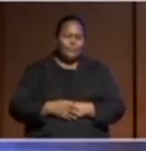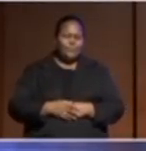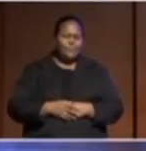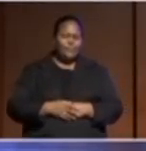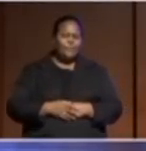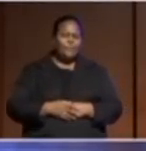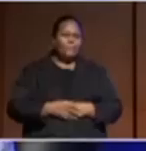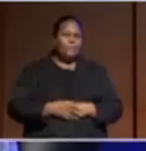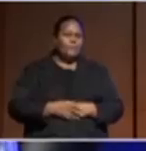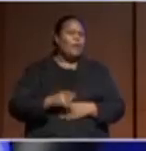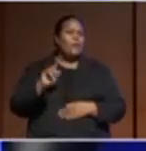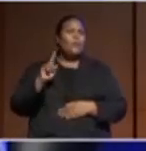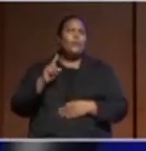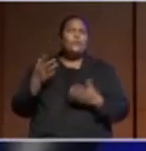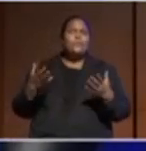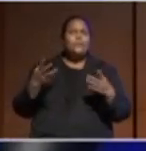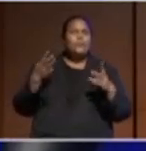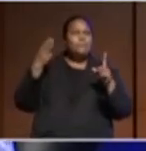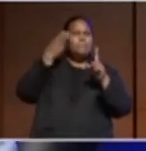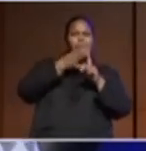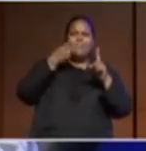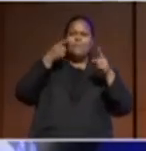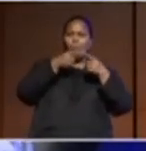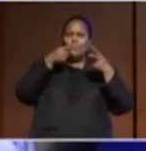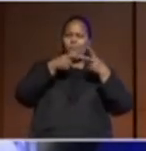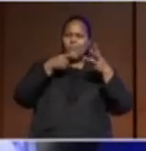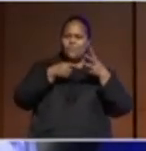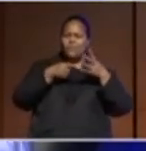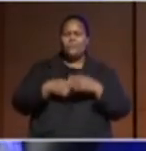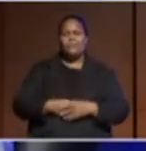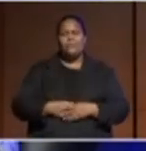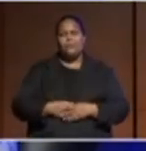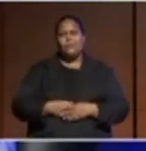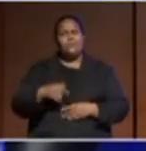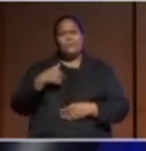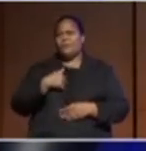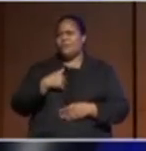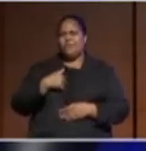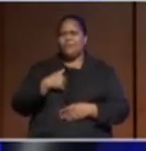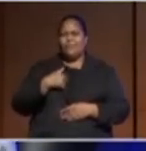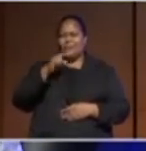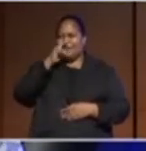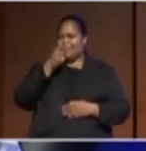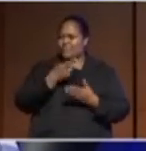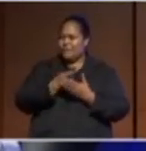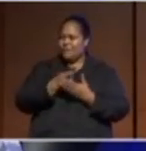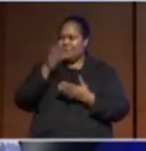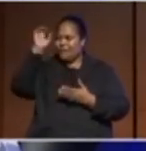been key points or key days. I can't really do that.